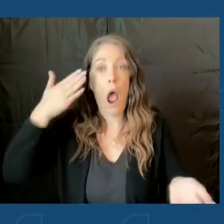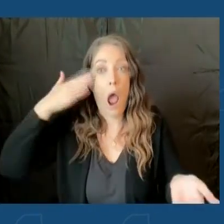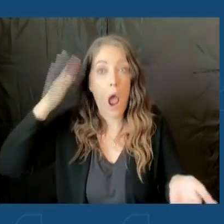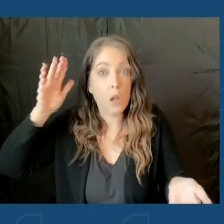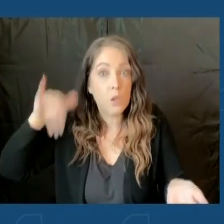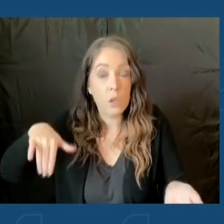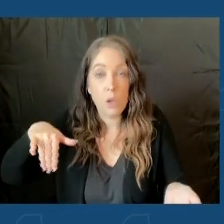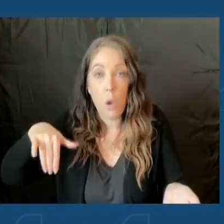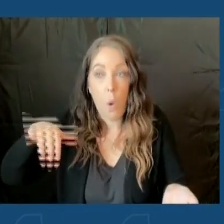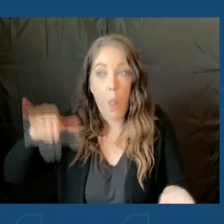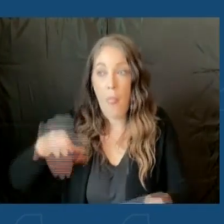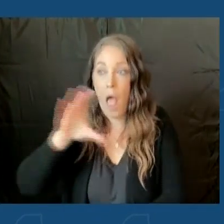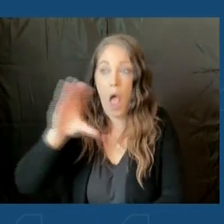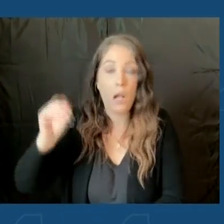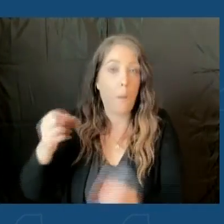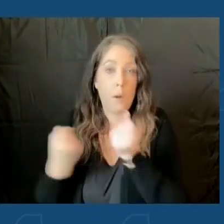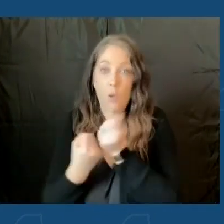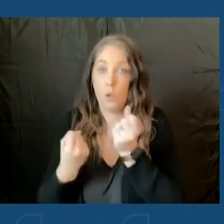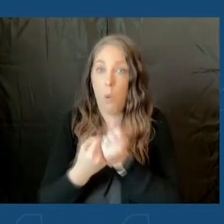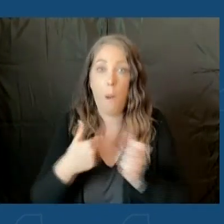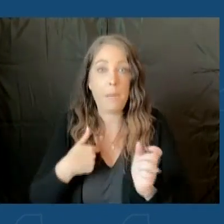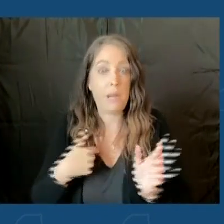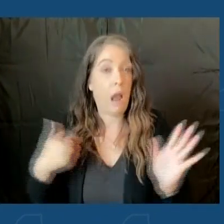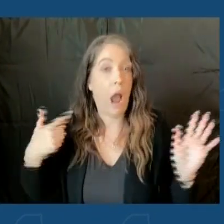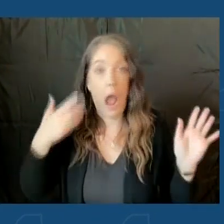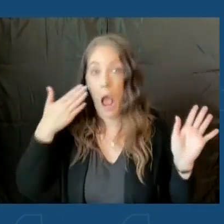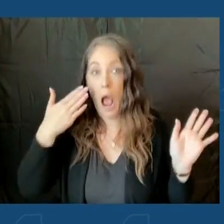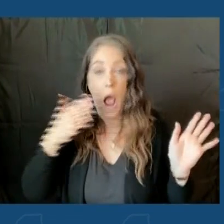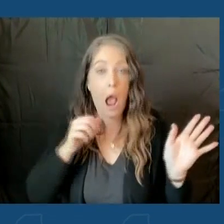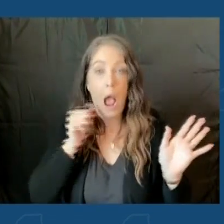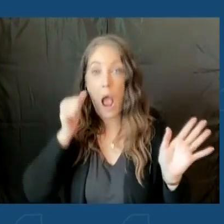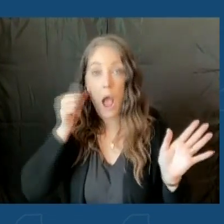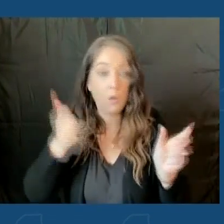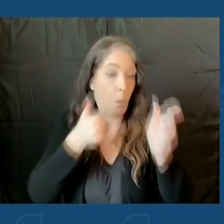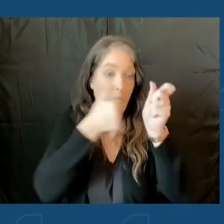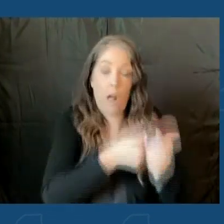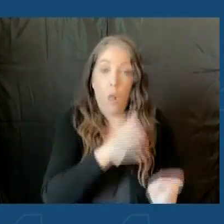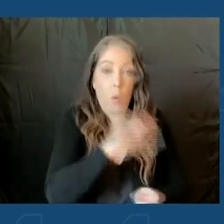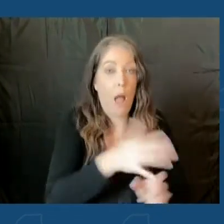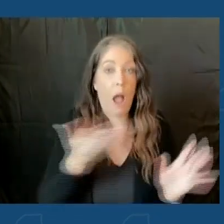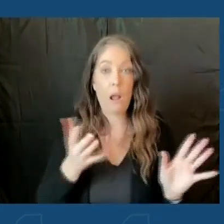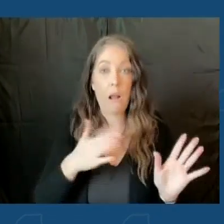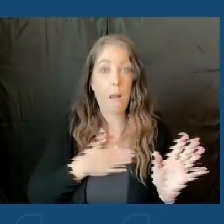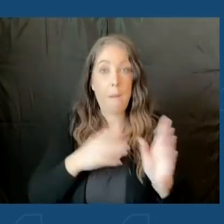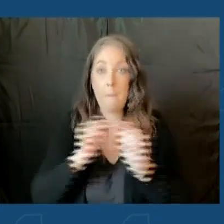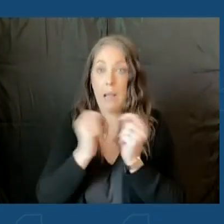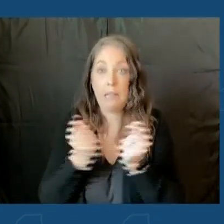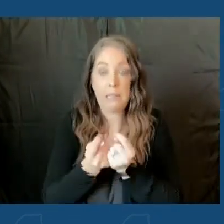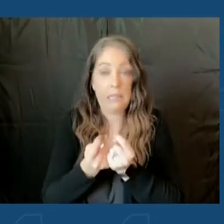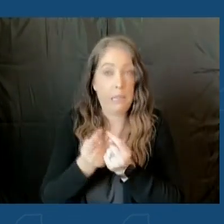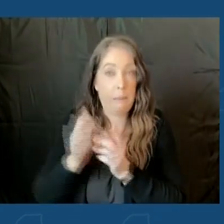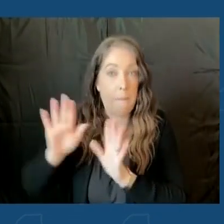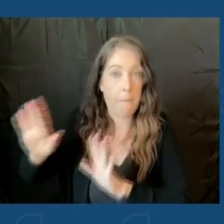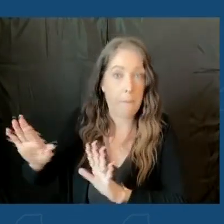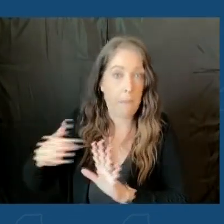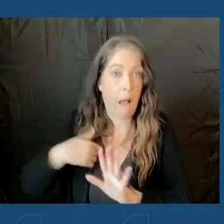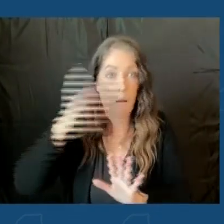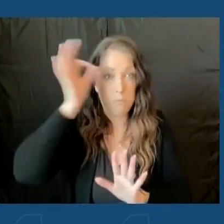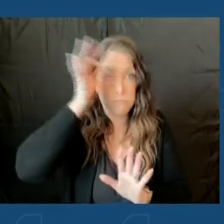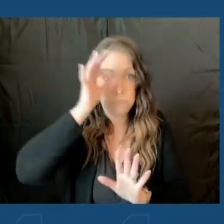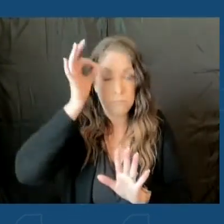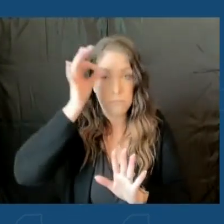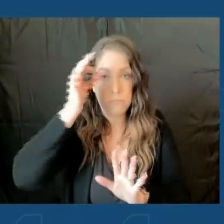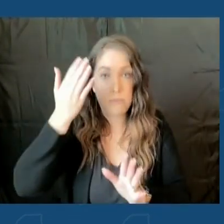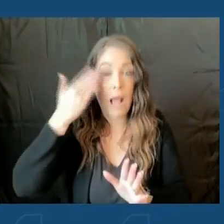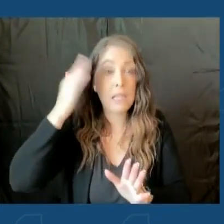that had been supportive of me, I don't keep track of that, I truly know, here's my team, they have no idea, but the fact that there was someone who could meet